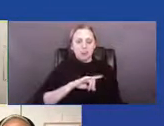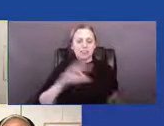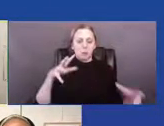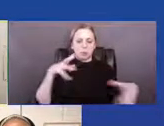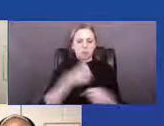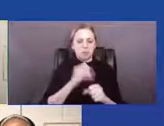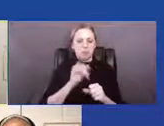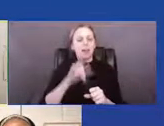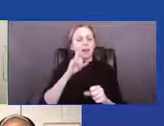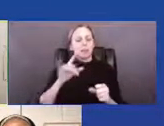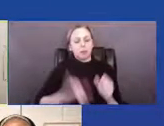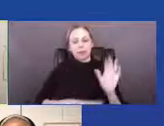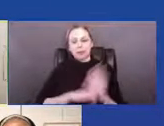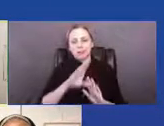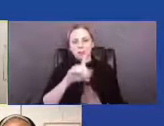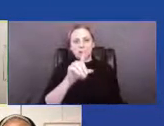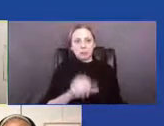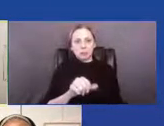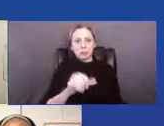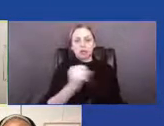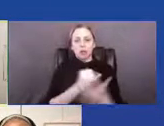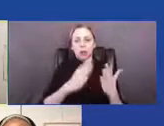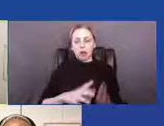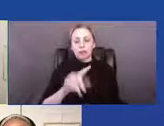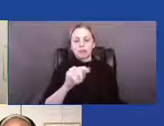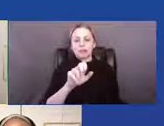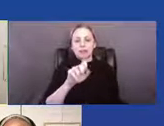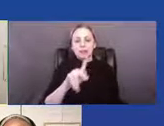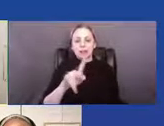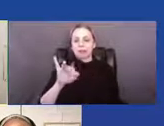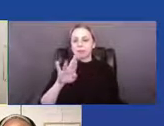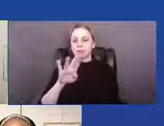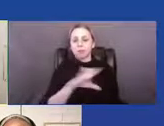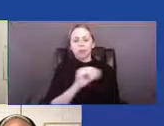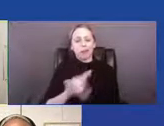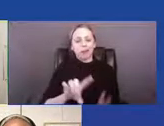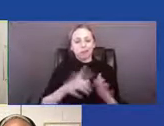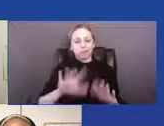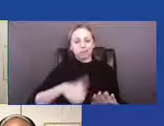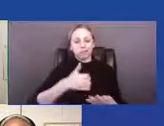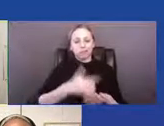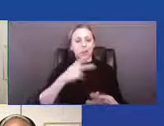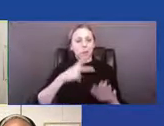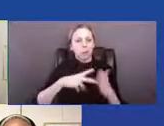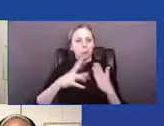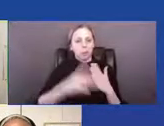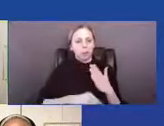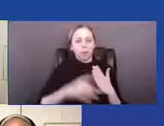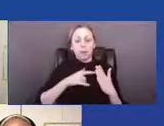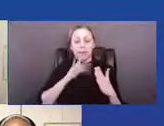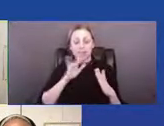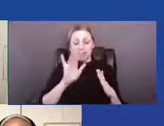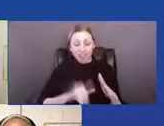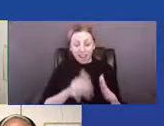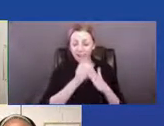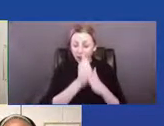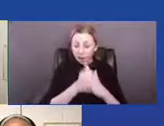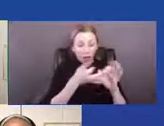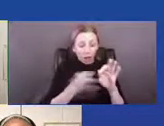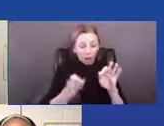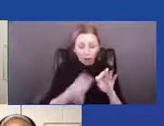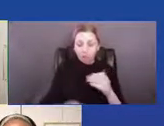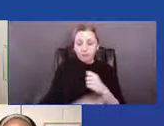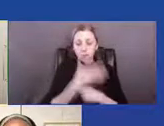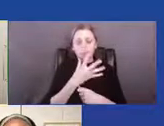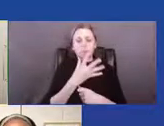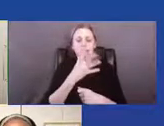of our Disability Dance Artistry Task Force and initiative, and informs all aspects of our work in all program